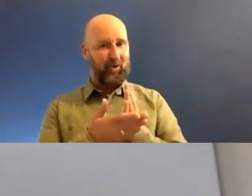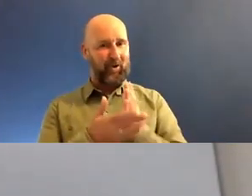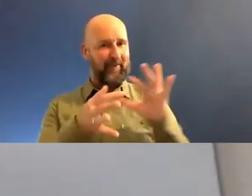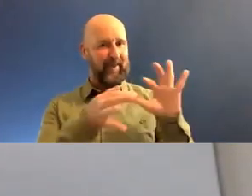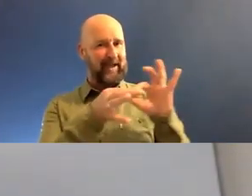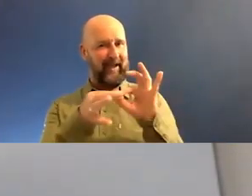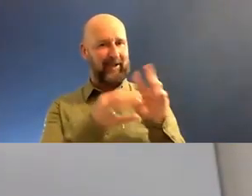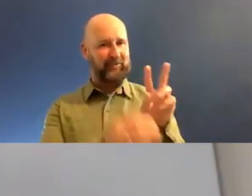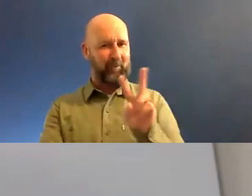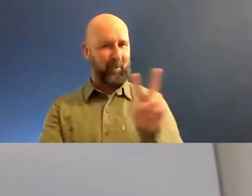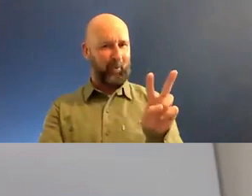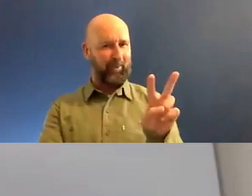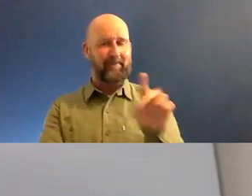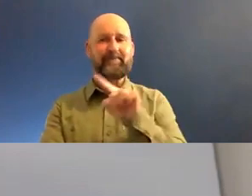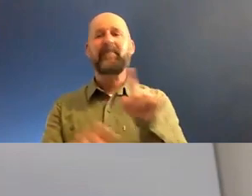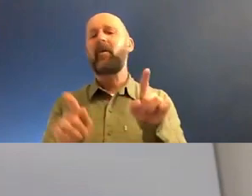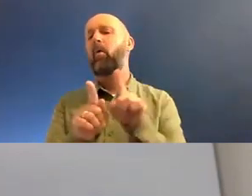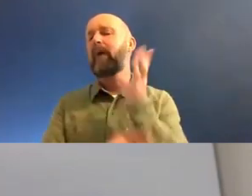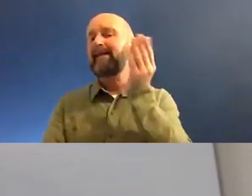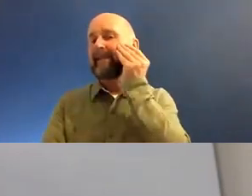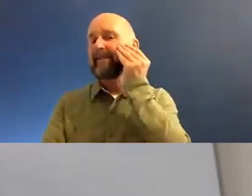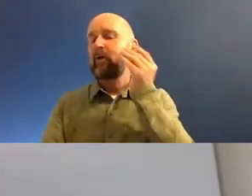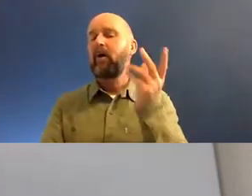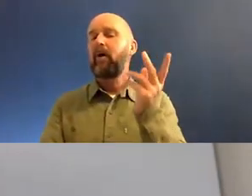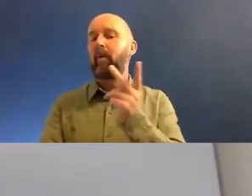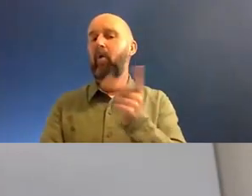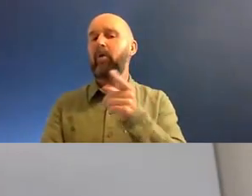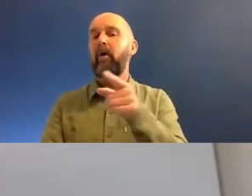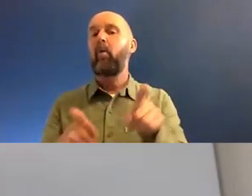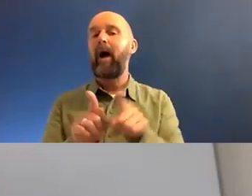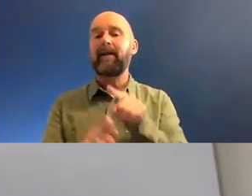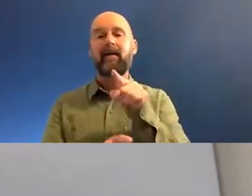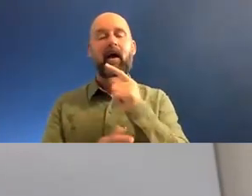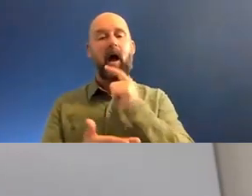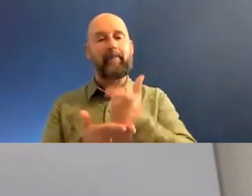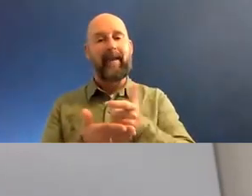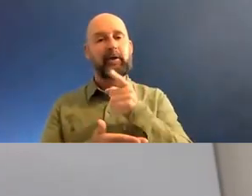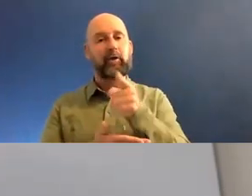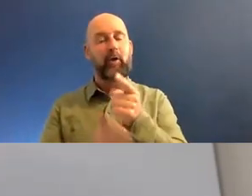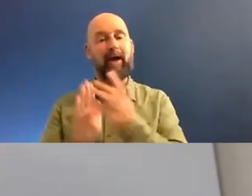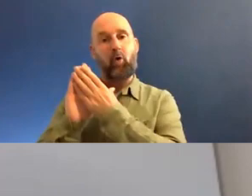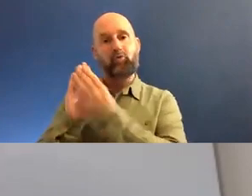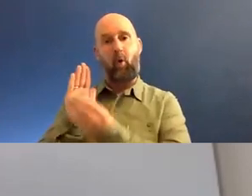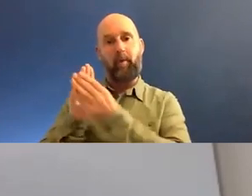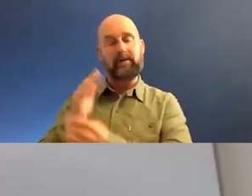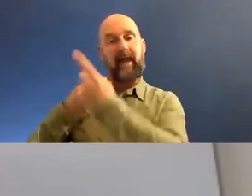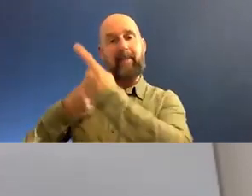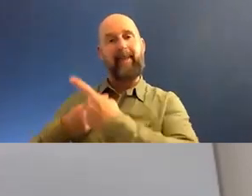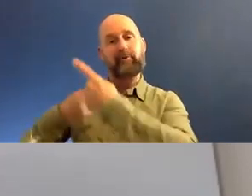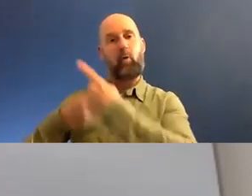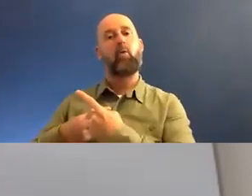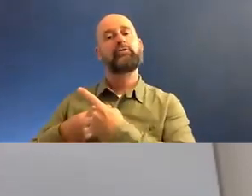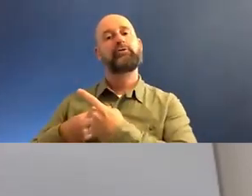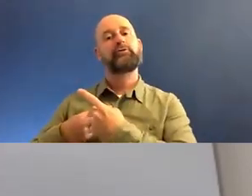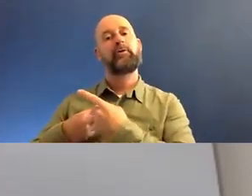there, but I was also listening to you and thinking, it's amazing that you had role models and mentors and that you are